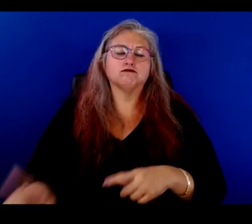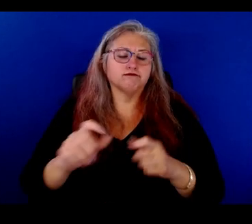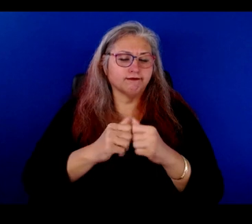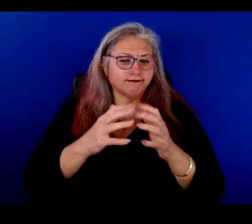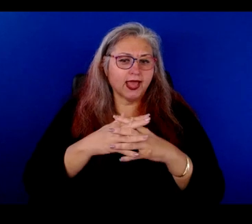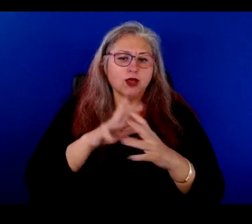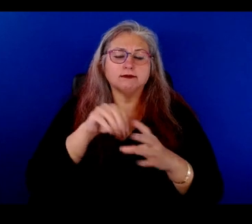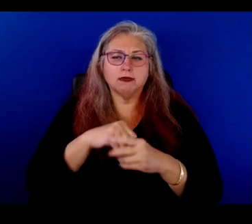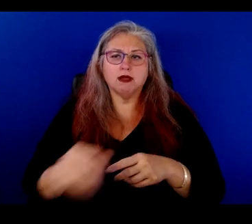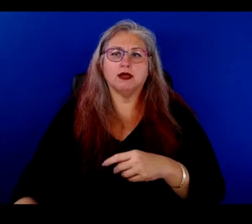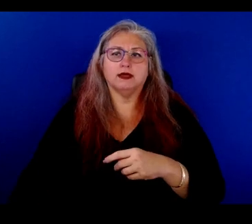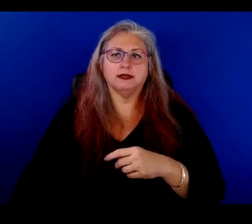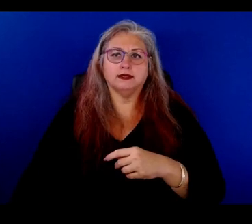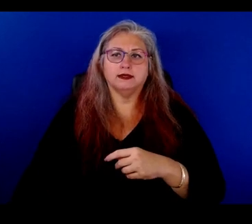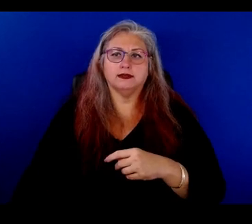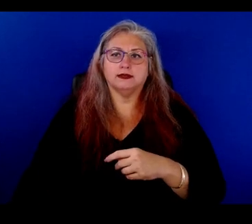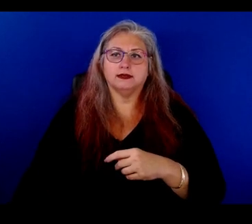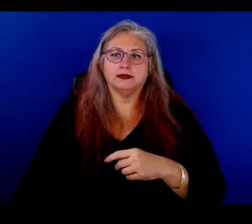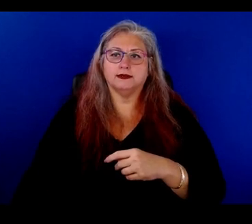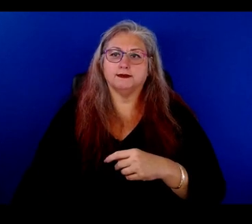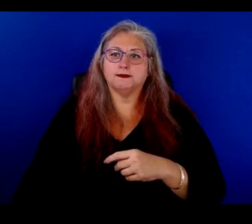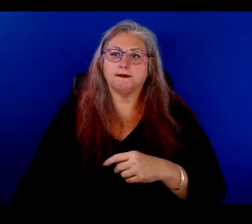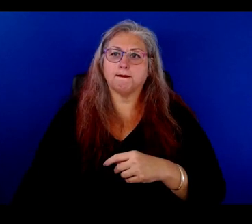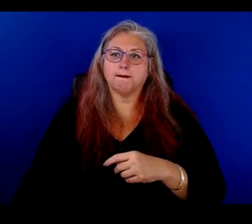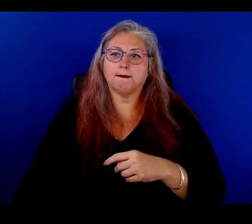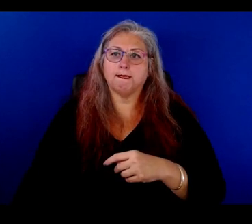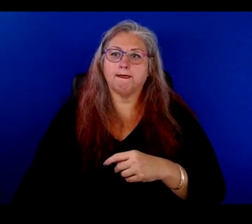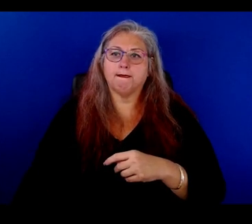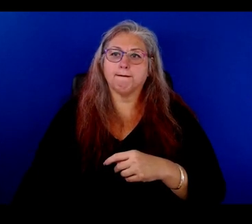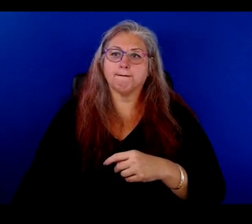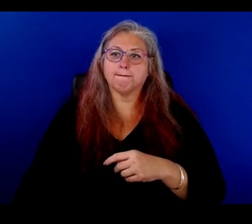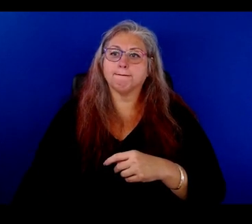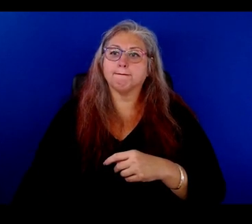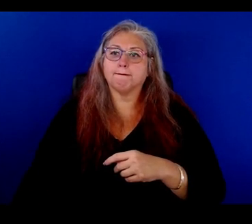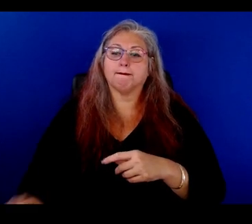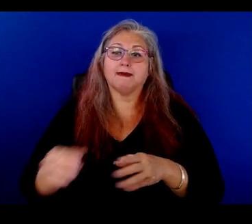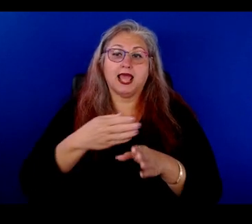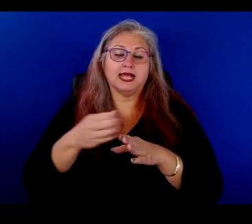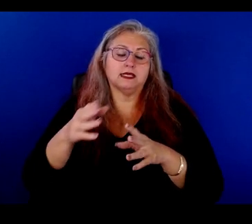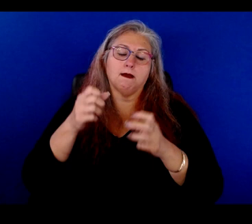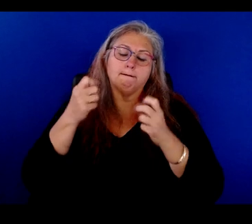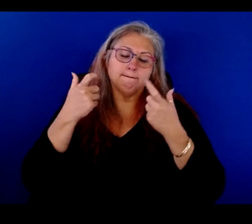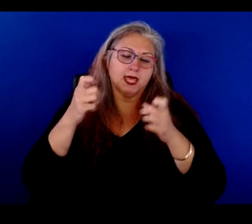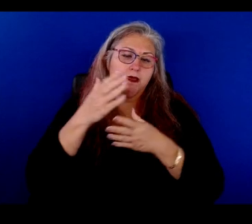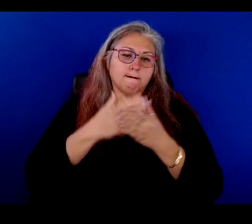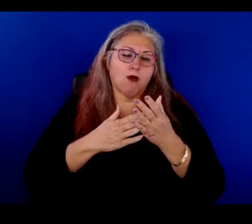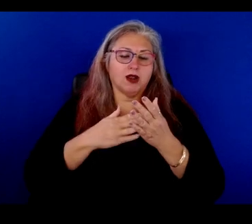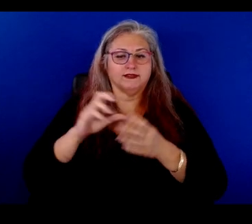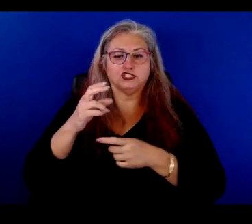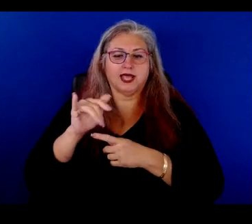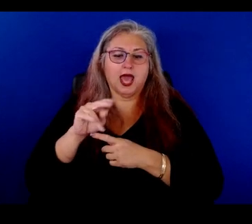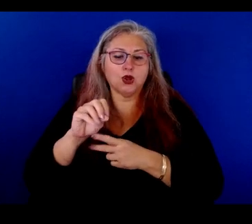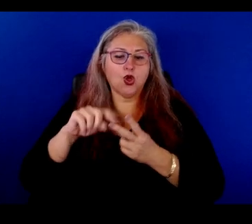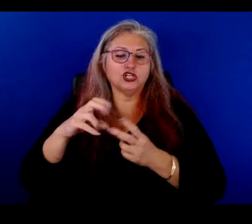was a part of as Conjunto Atlan, which is a major part of the history of the Chicano,